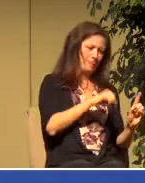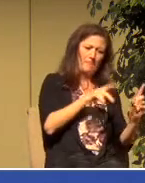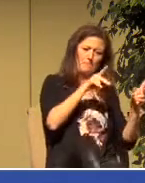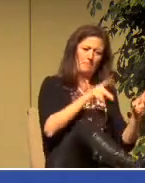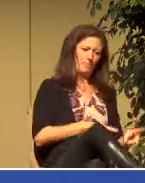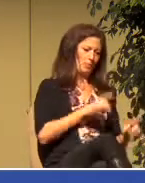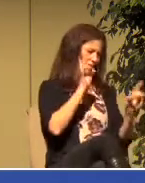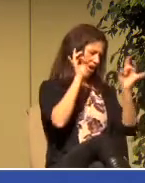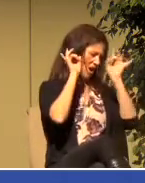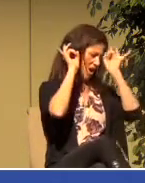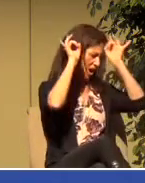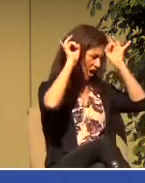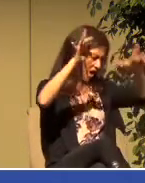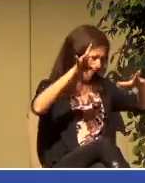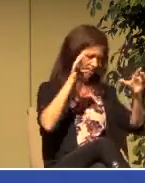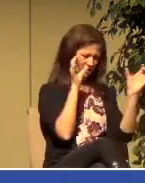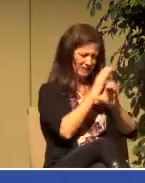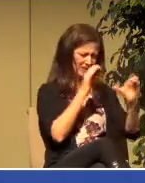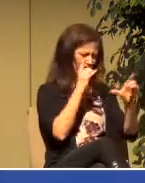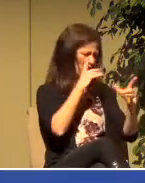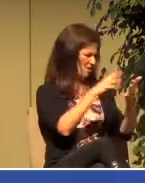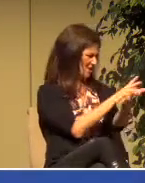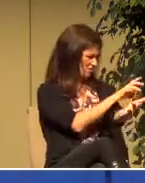sought to destroy your church